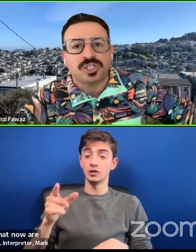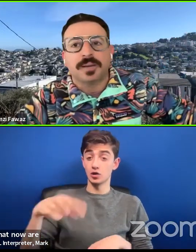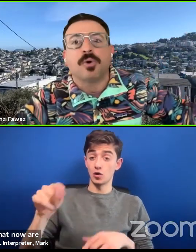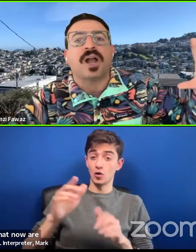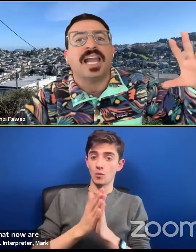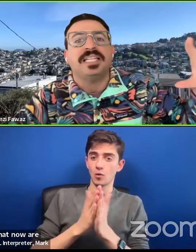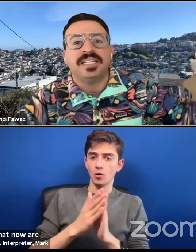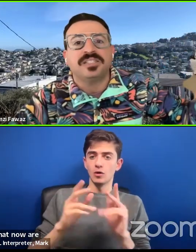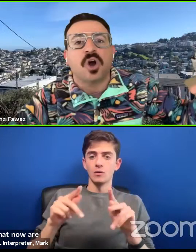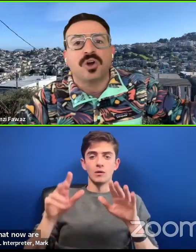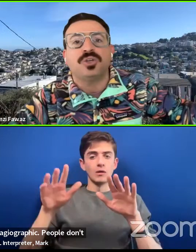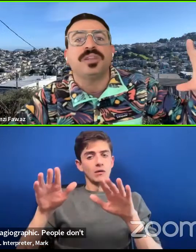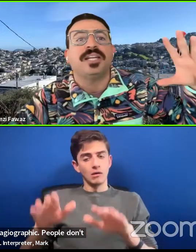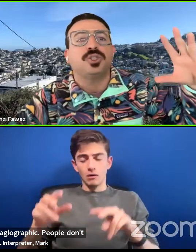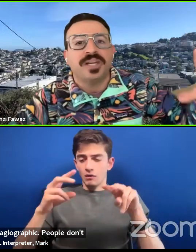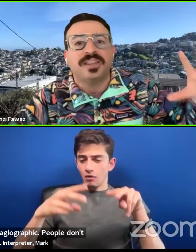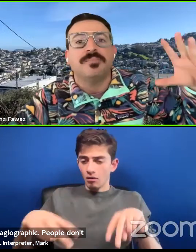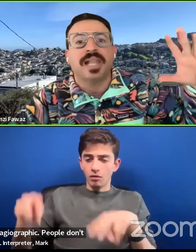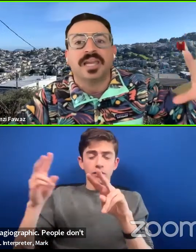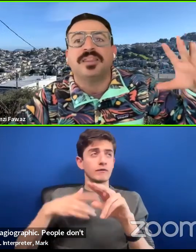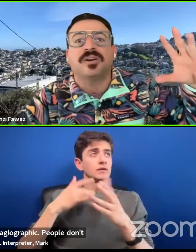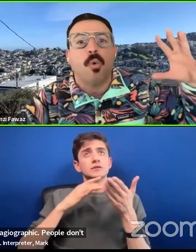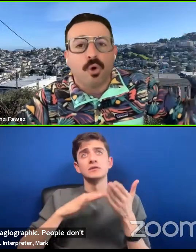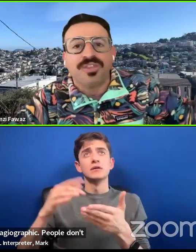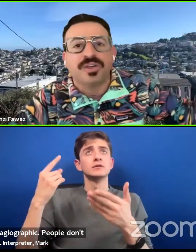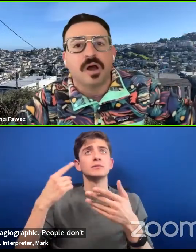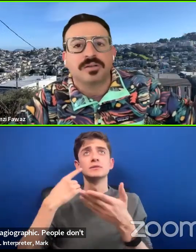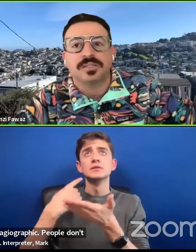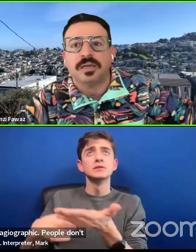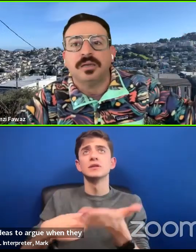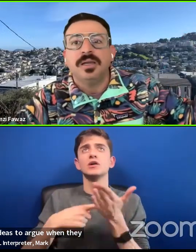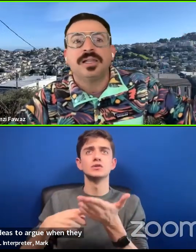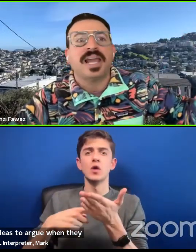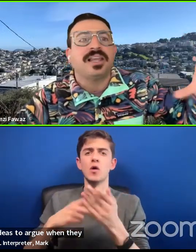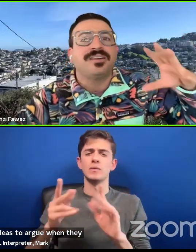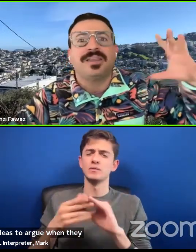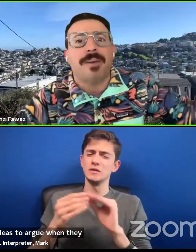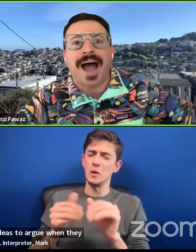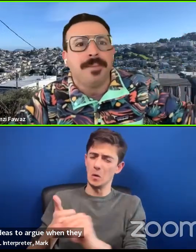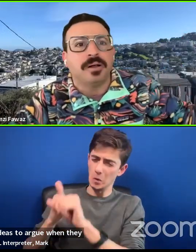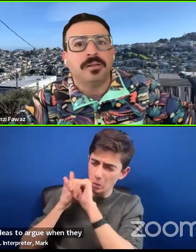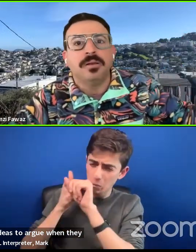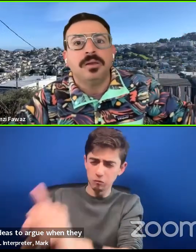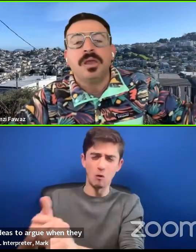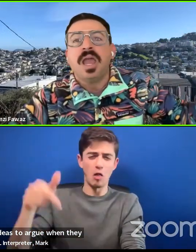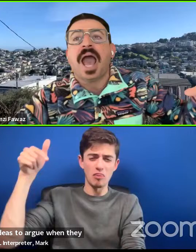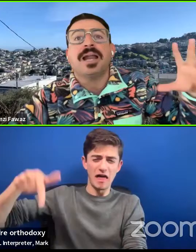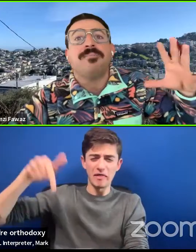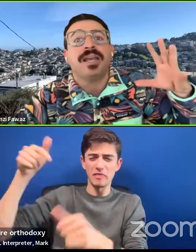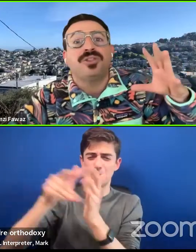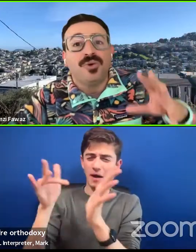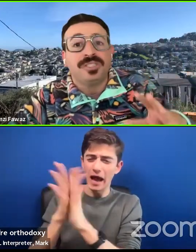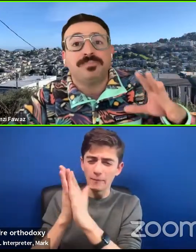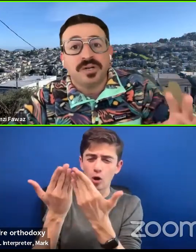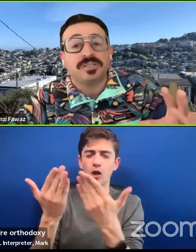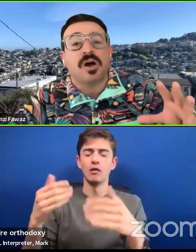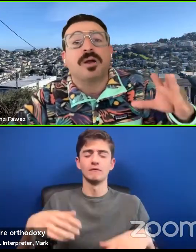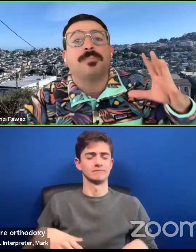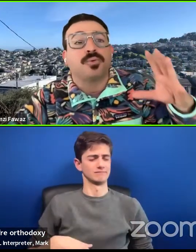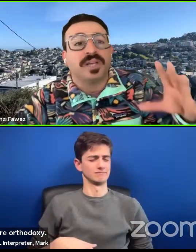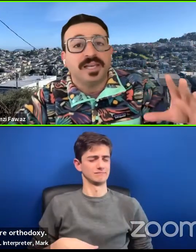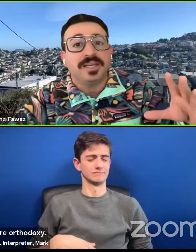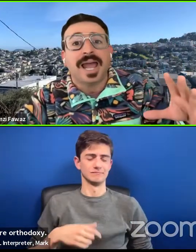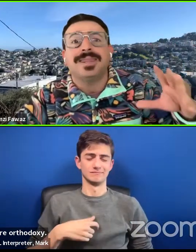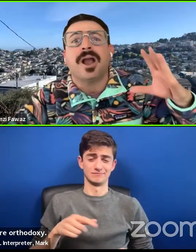like scholarship or ideas to argue with. They treat them like their orthodoxy, like they're the Bible. And I'm like, those